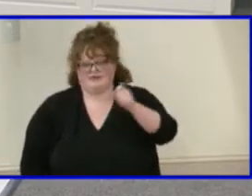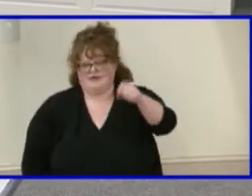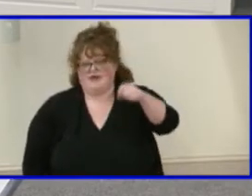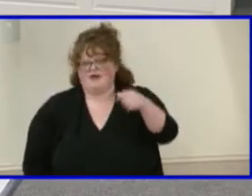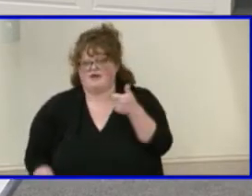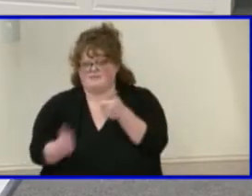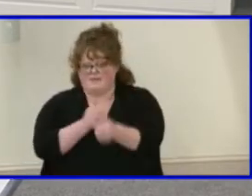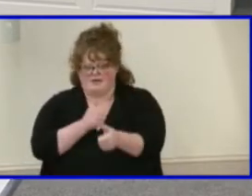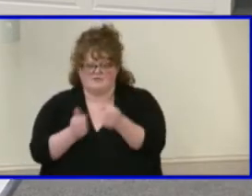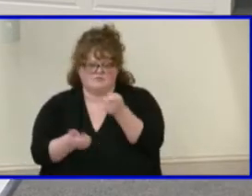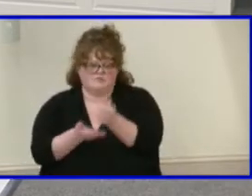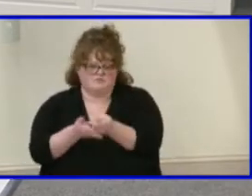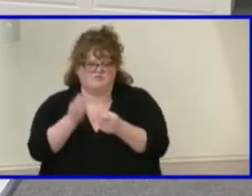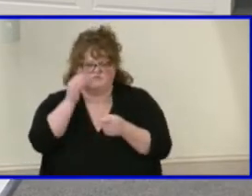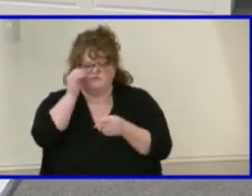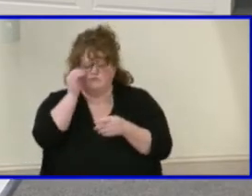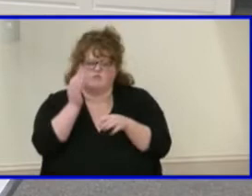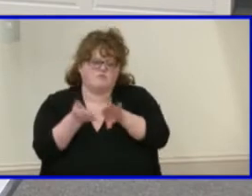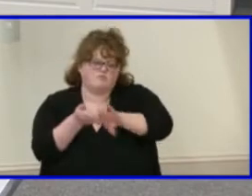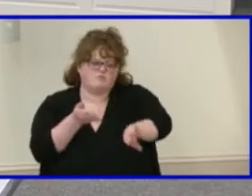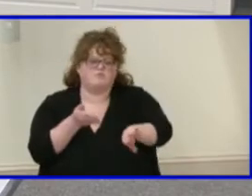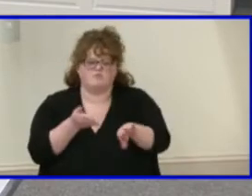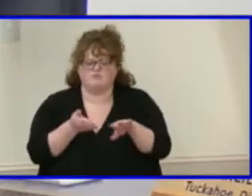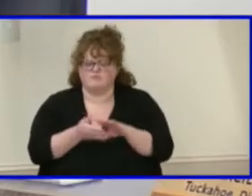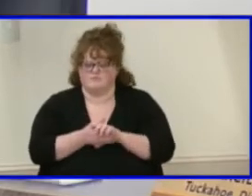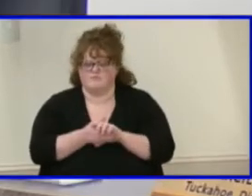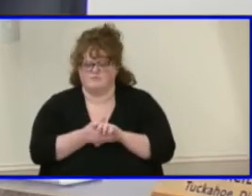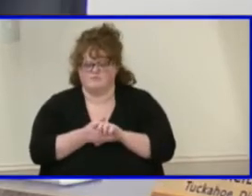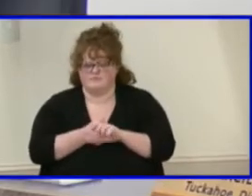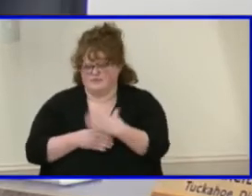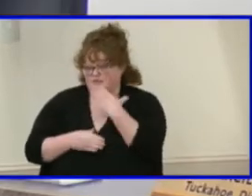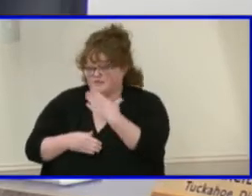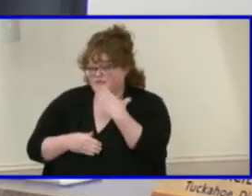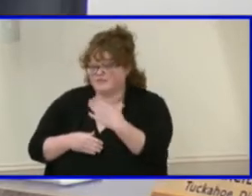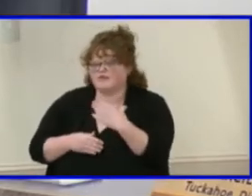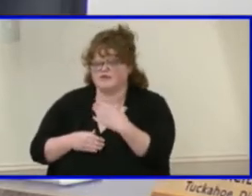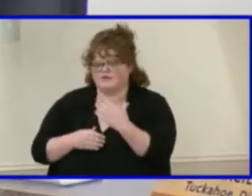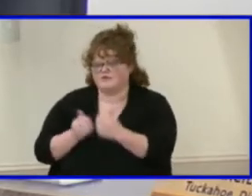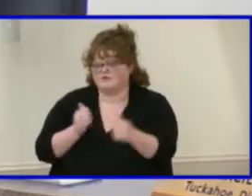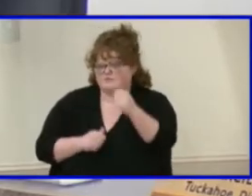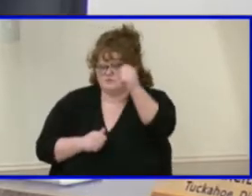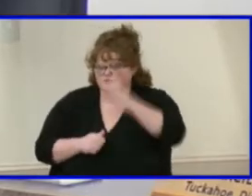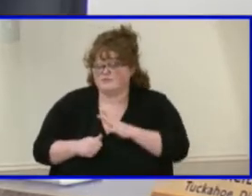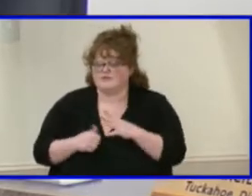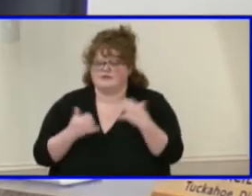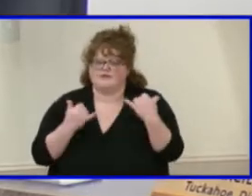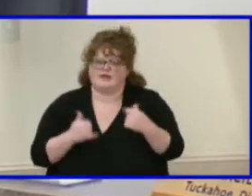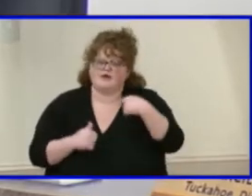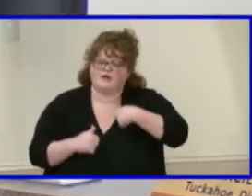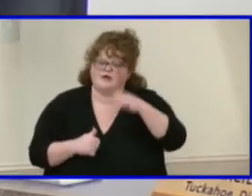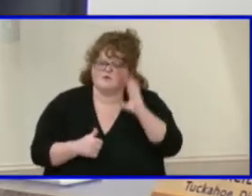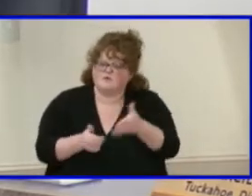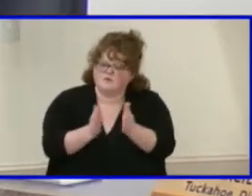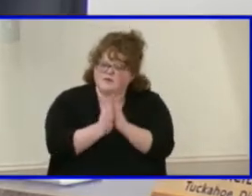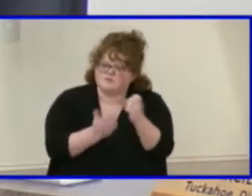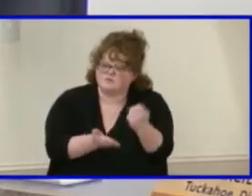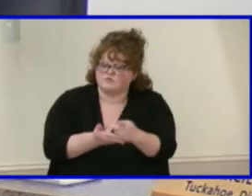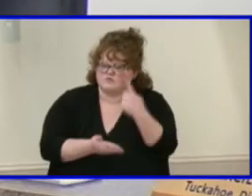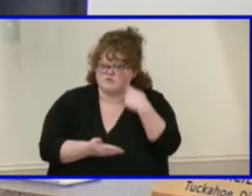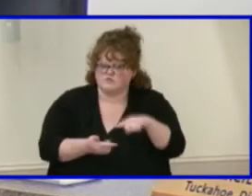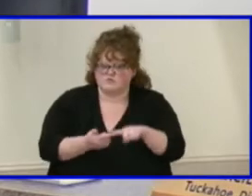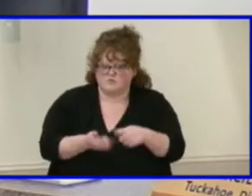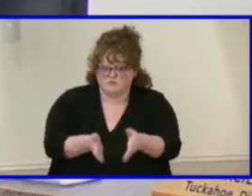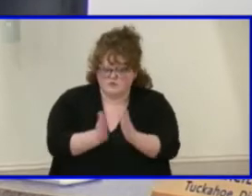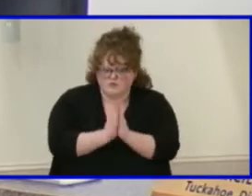The ayes have it. The religious exemptions are approved. Thank you Mr. Chairman and members of the board. Next I'm seeking the board's approval for the request for